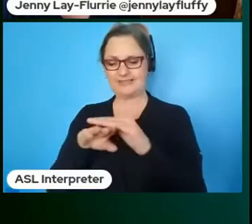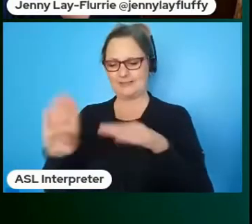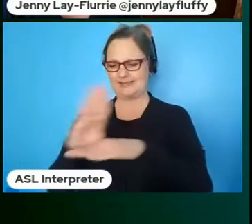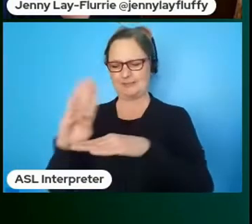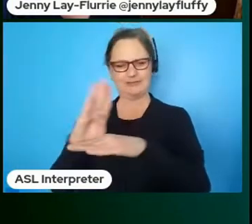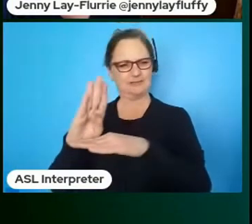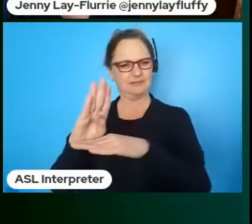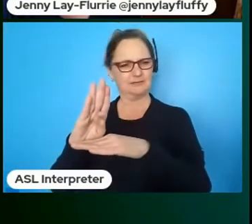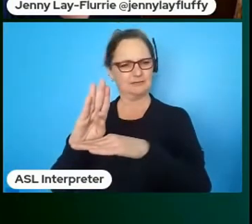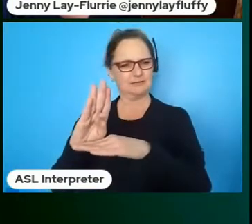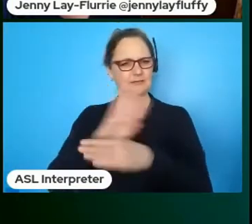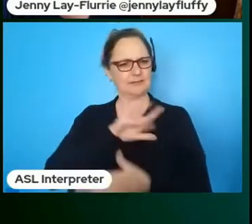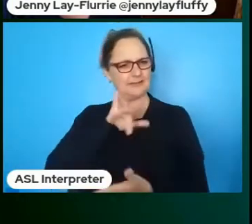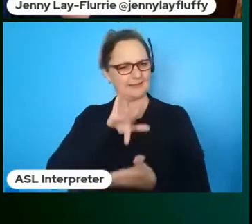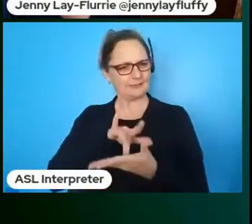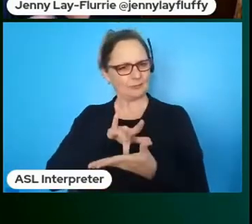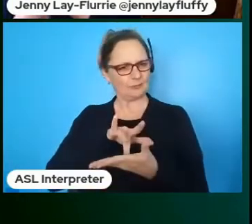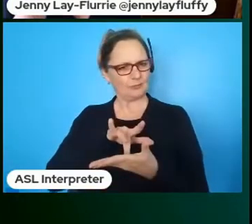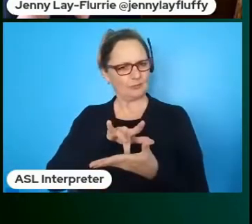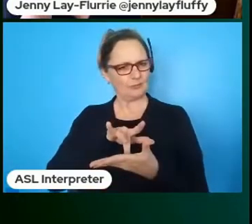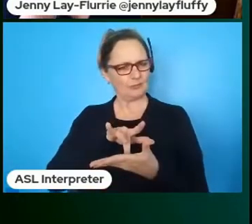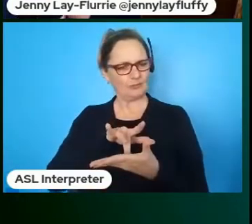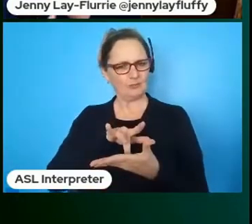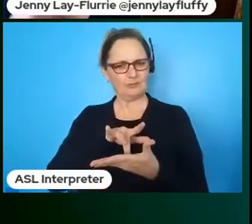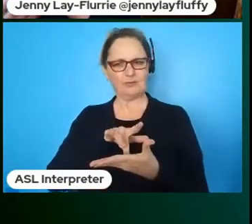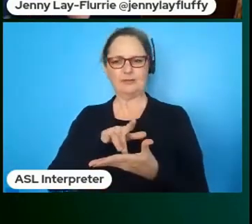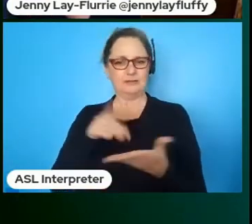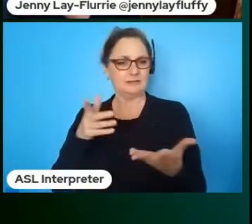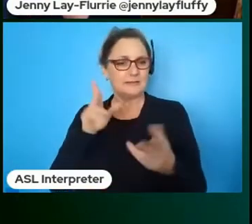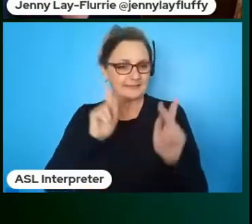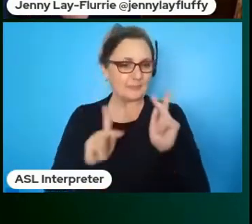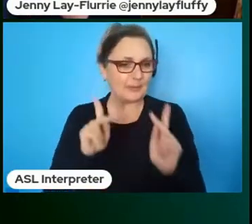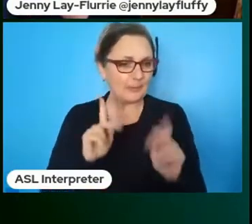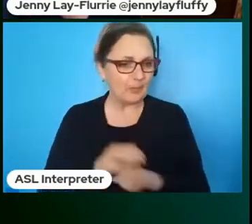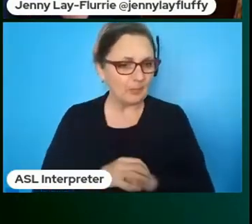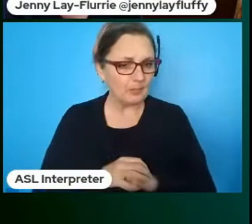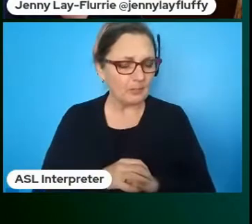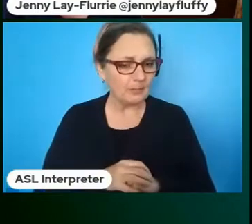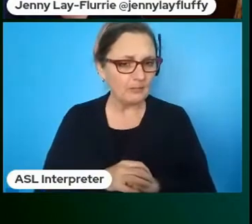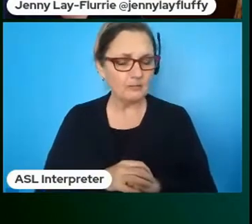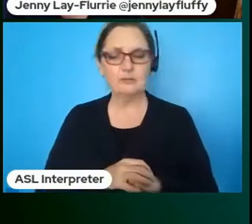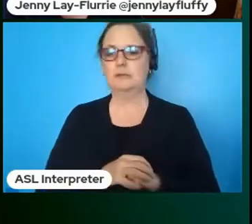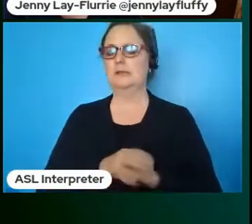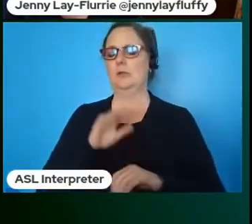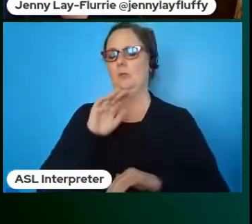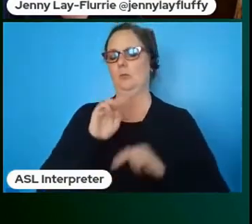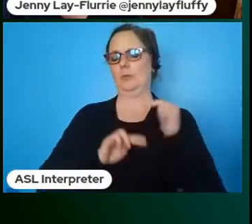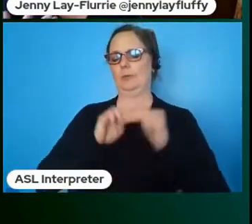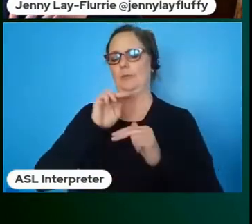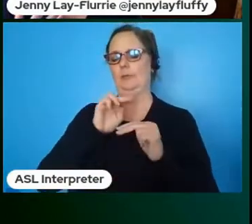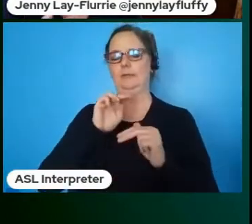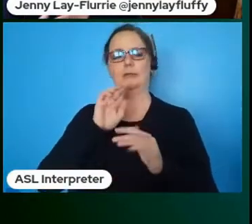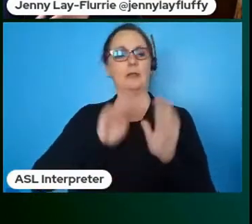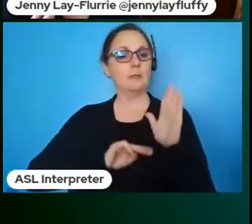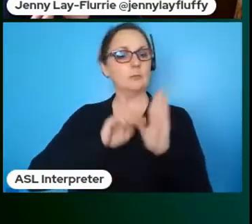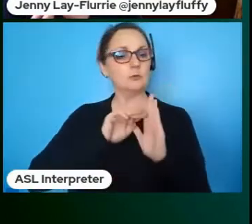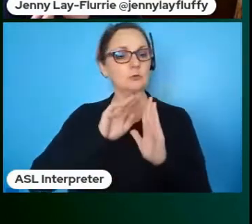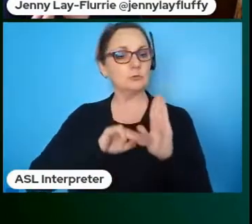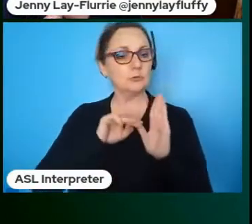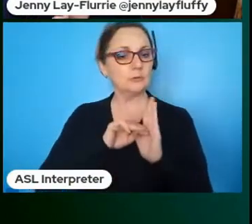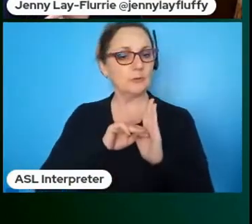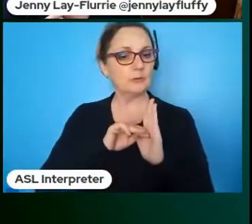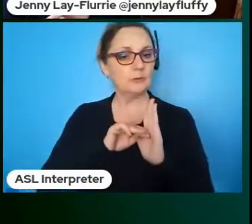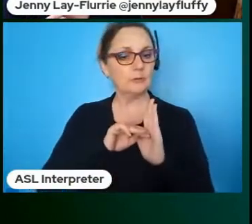people at the core and the fabric of it that we went so far as to build our own maturity model at microsoft we took some of the industry